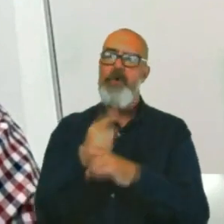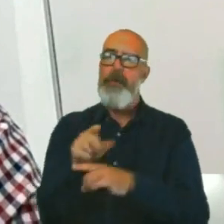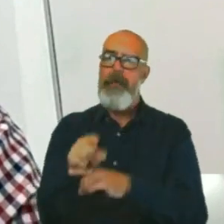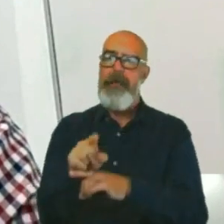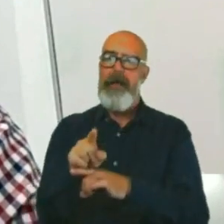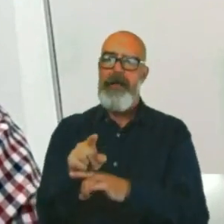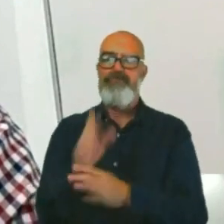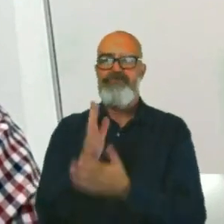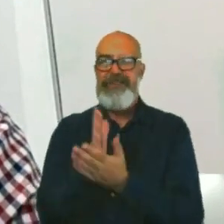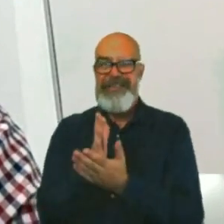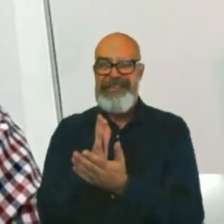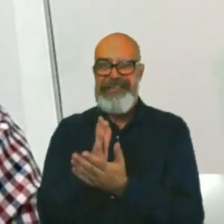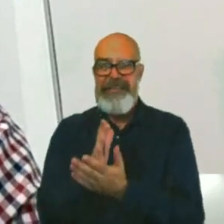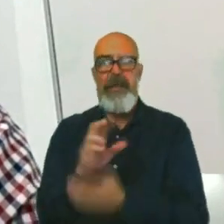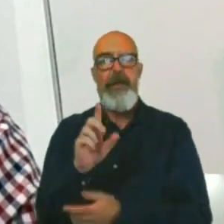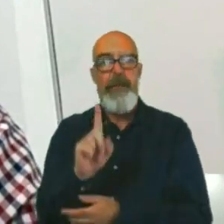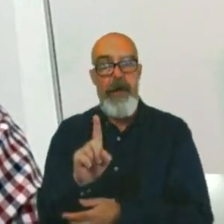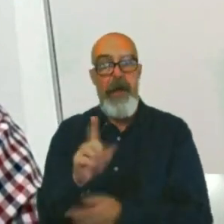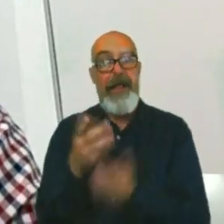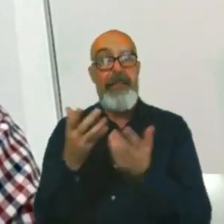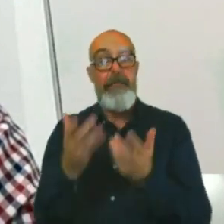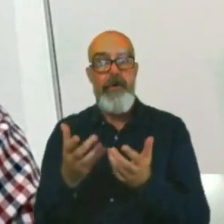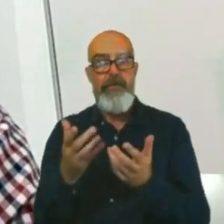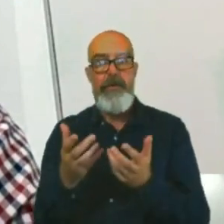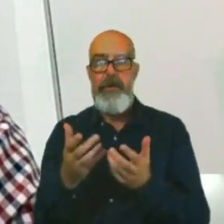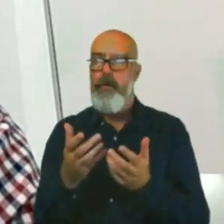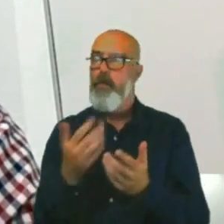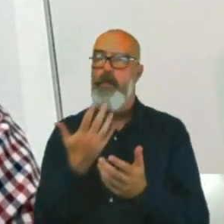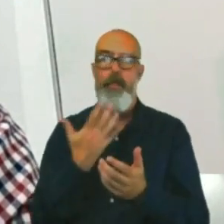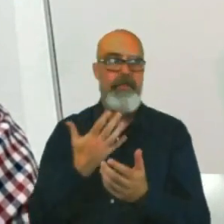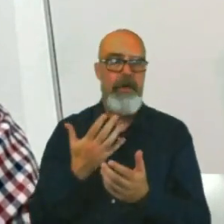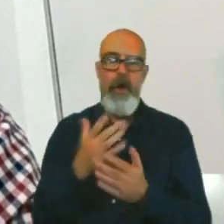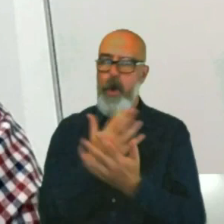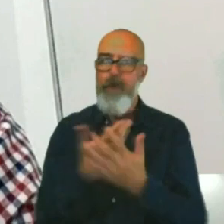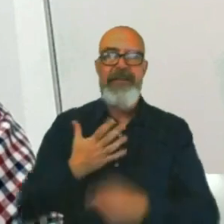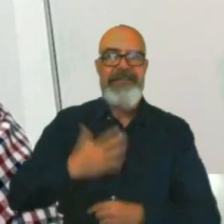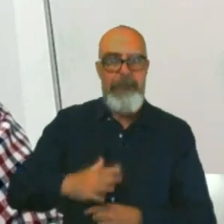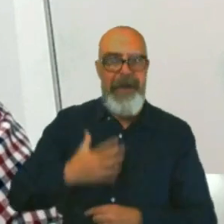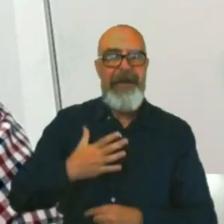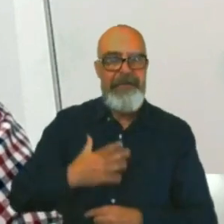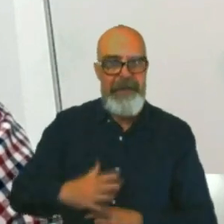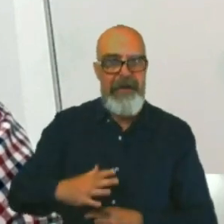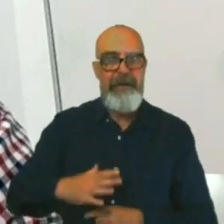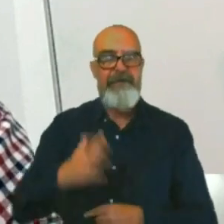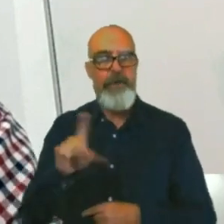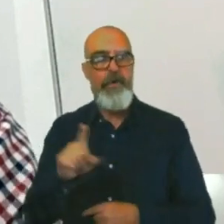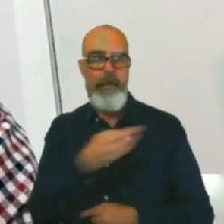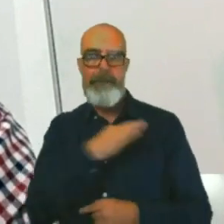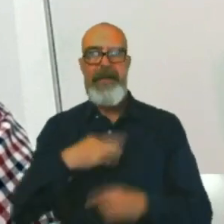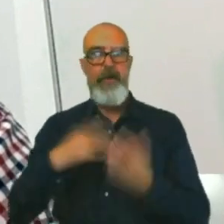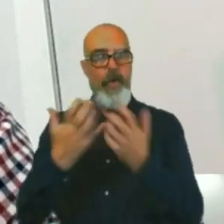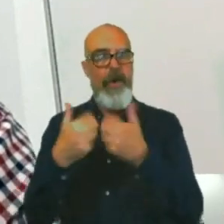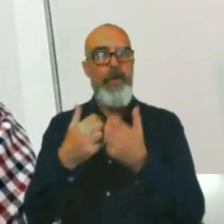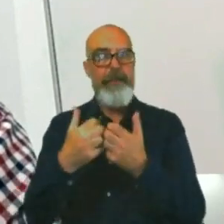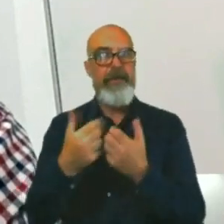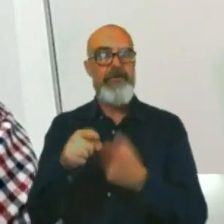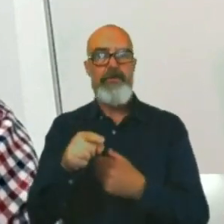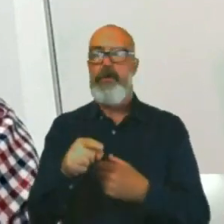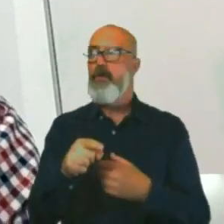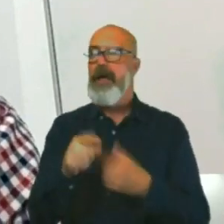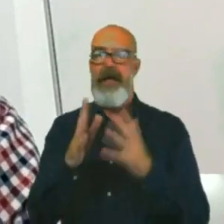there's real demand for medical equipment and making sure that it's appropriate for use. So